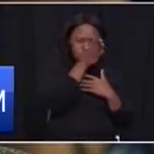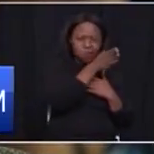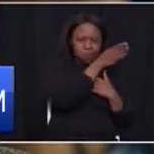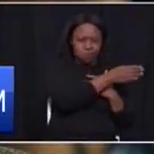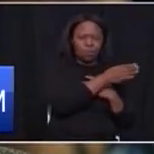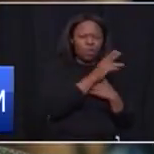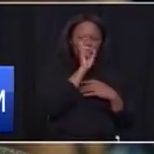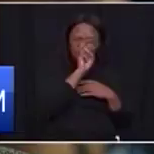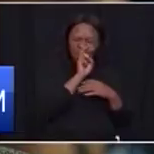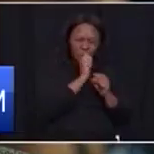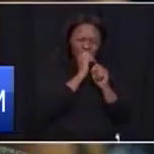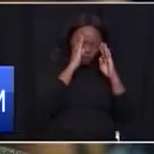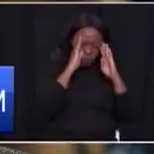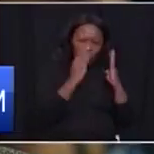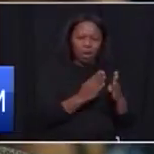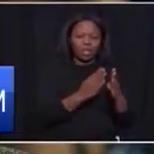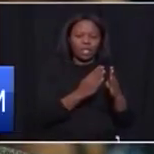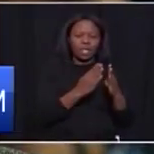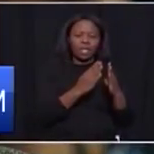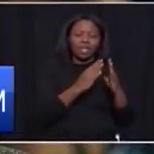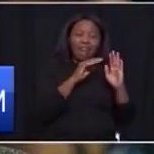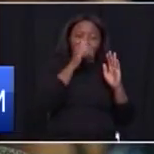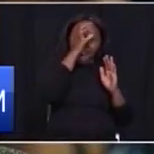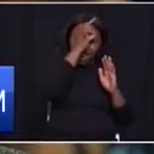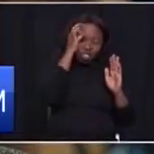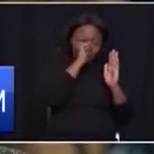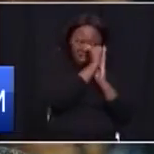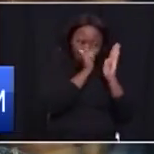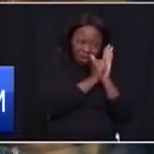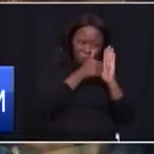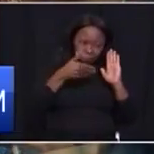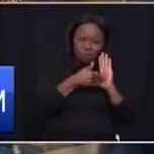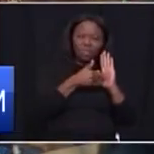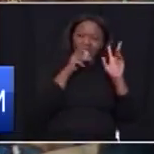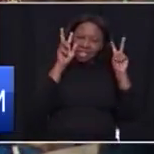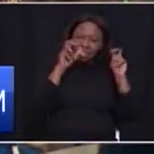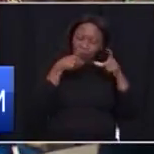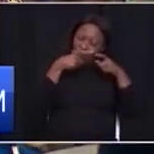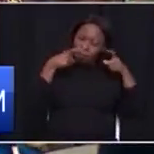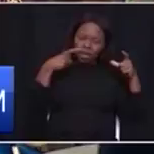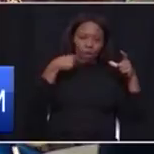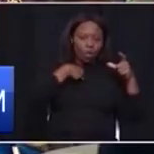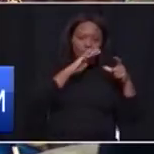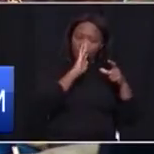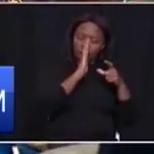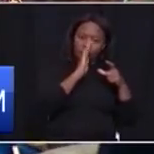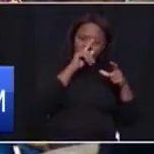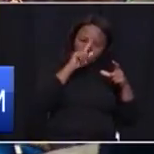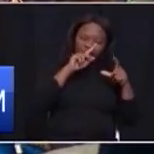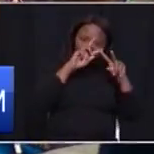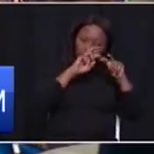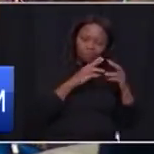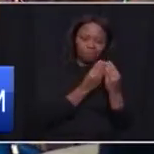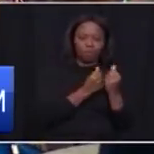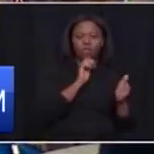it and put this family on the agenda. Mental health is a big issue that we must confront. And